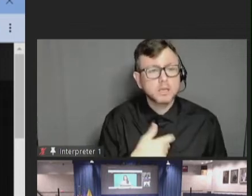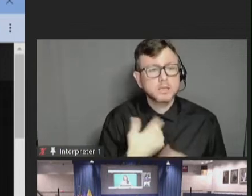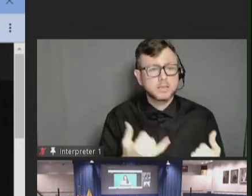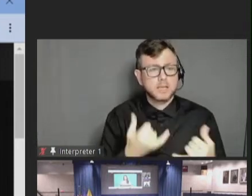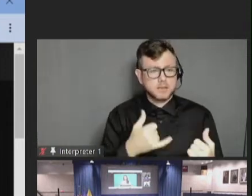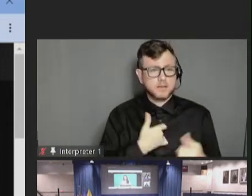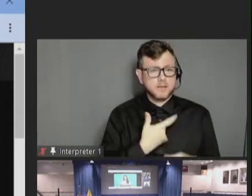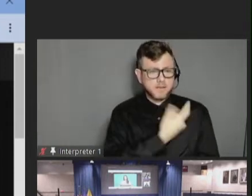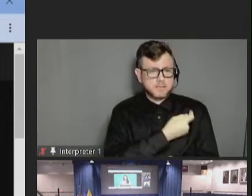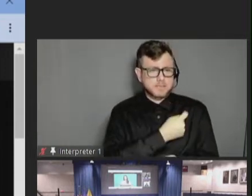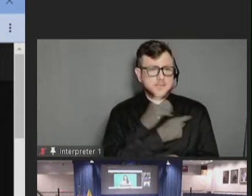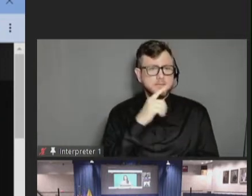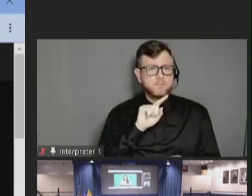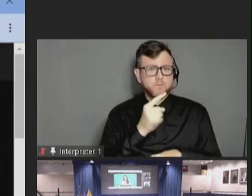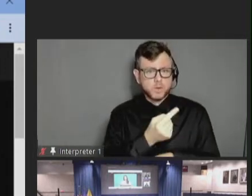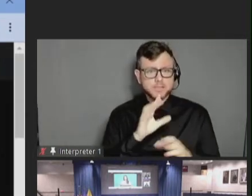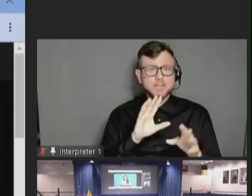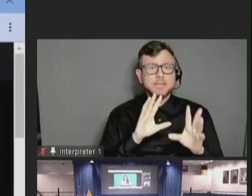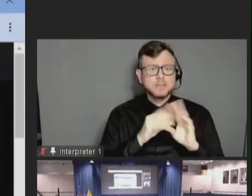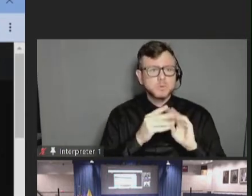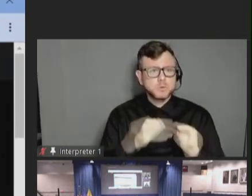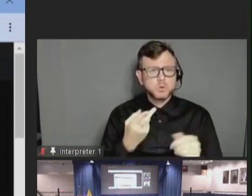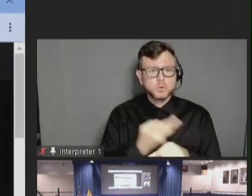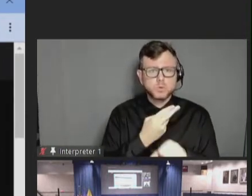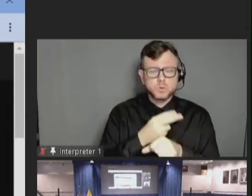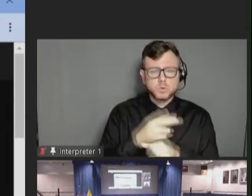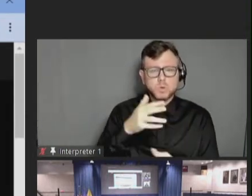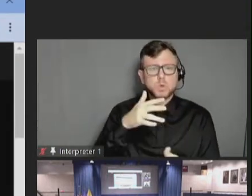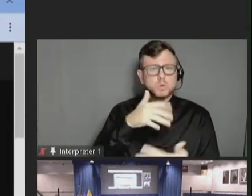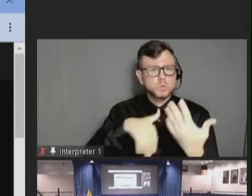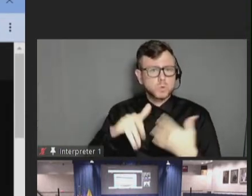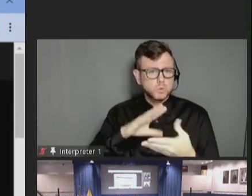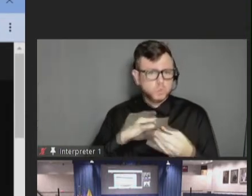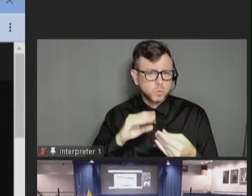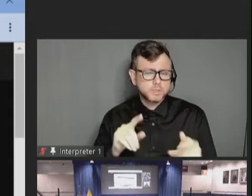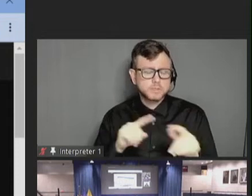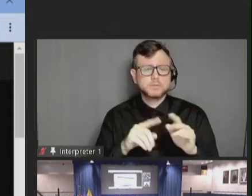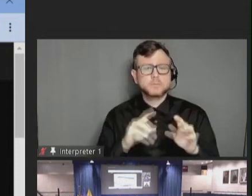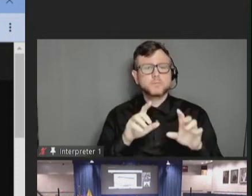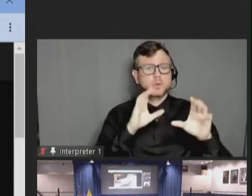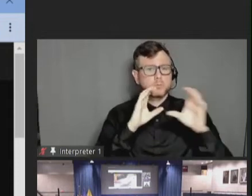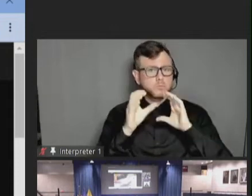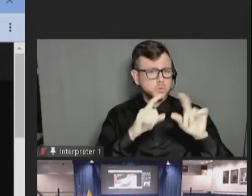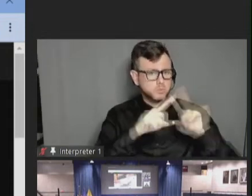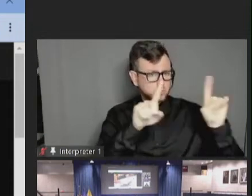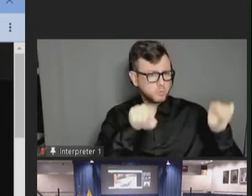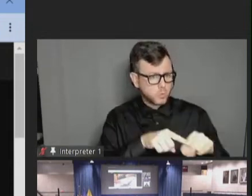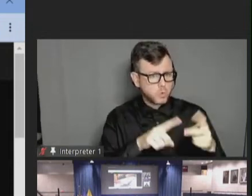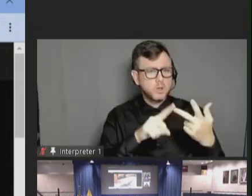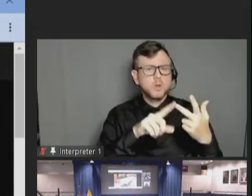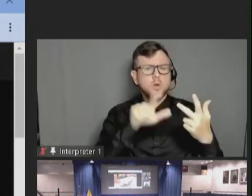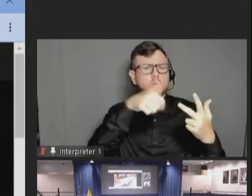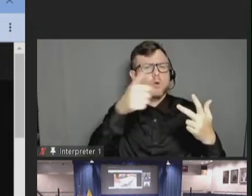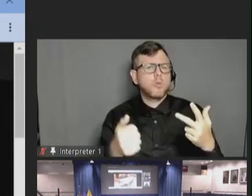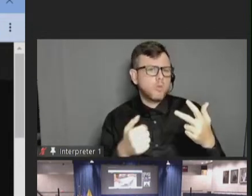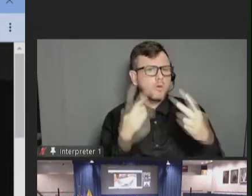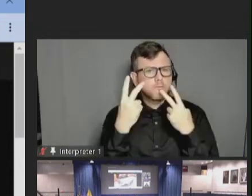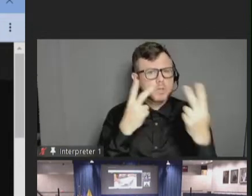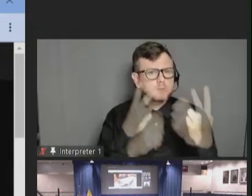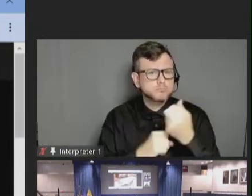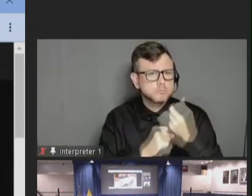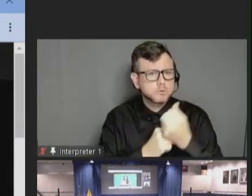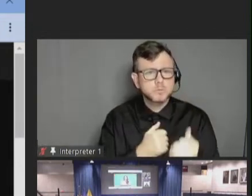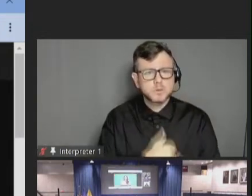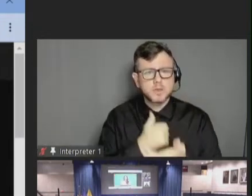experience using social stories, communication boards, and visual supports to help ease the